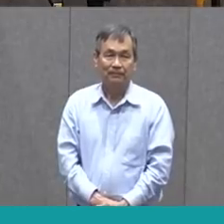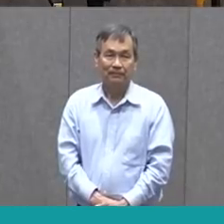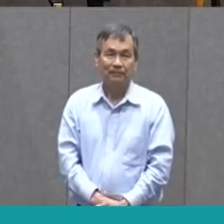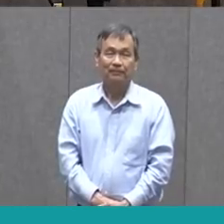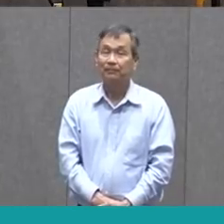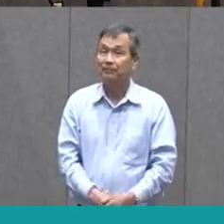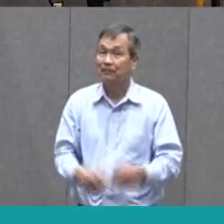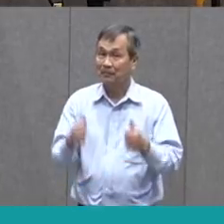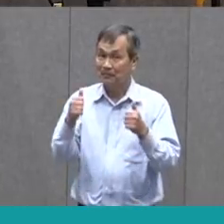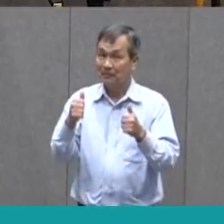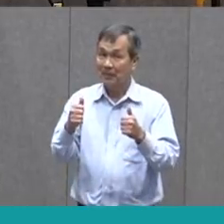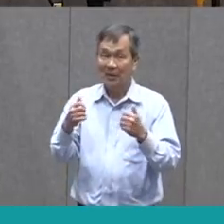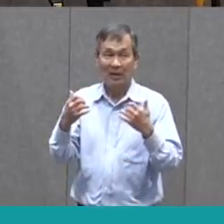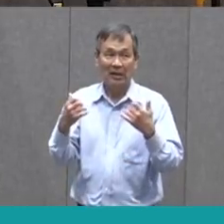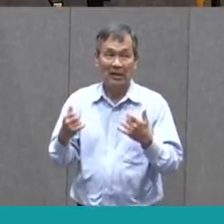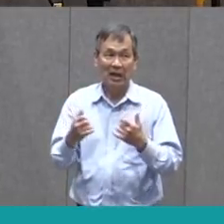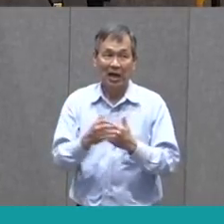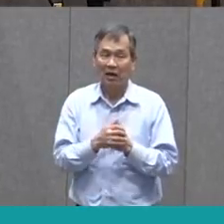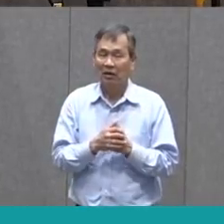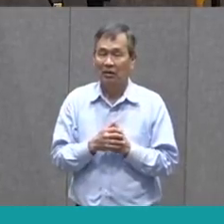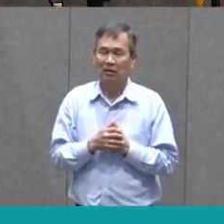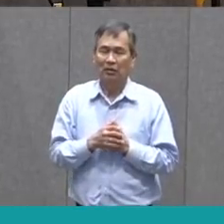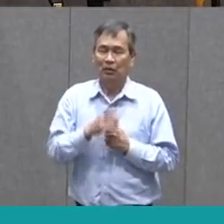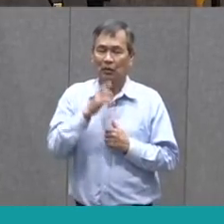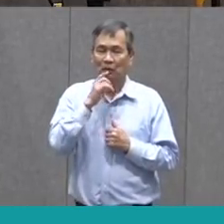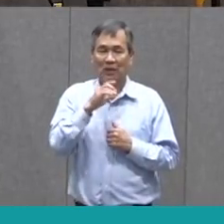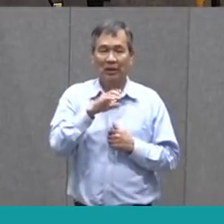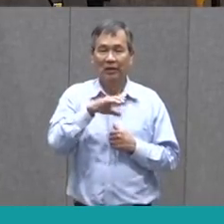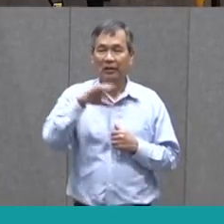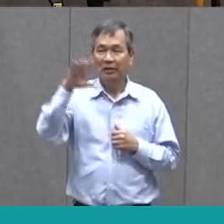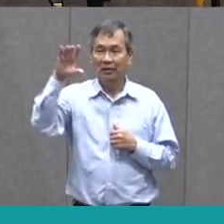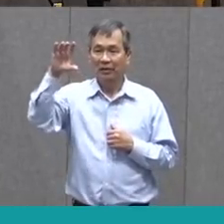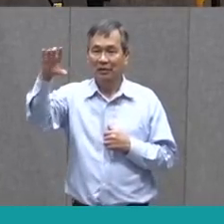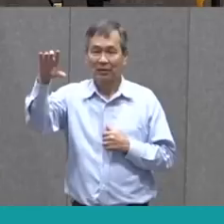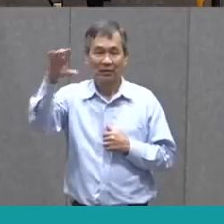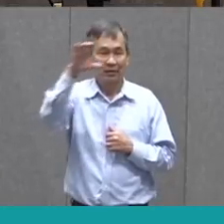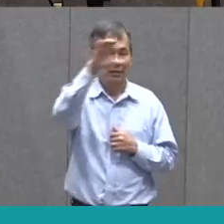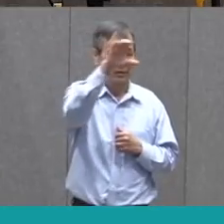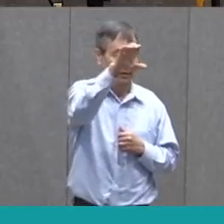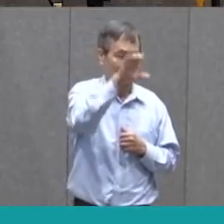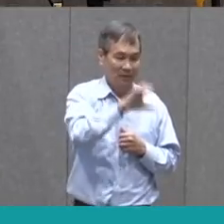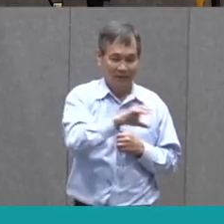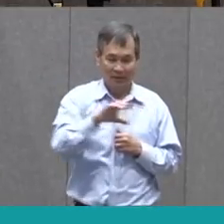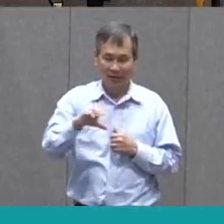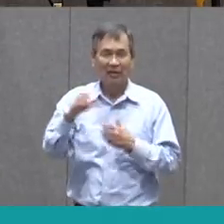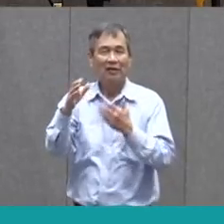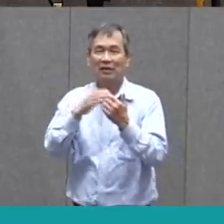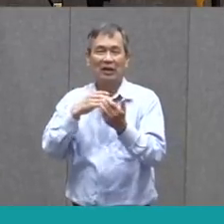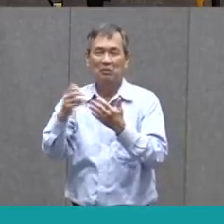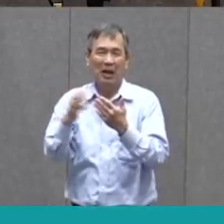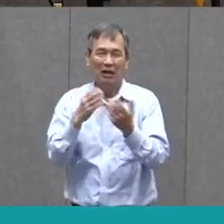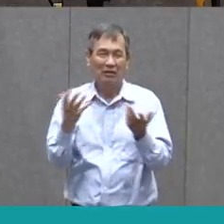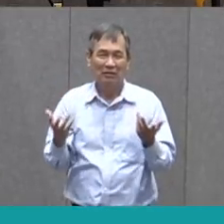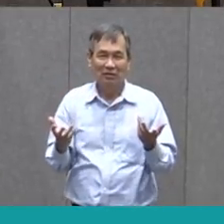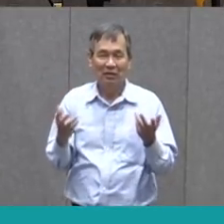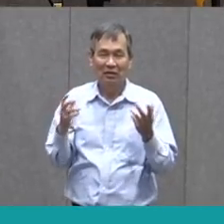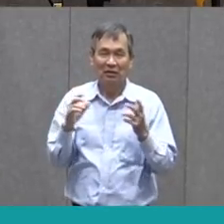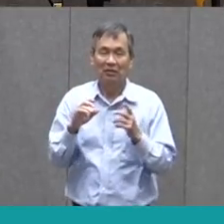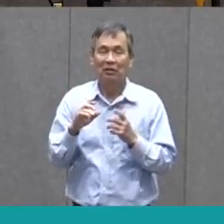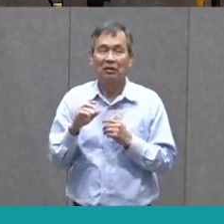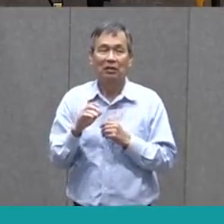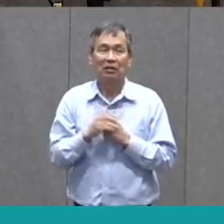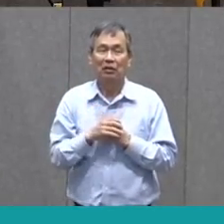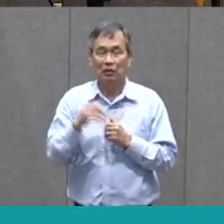Awesome, now it doesn't really matter what order we fill these boxes out in, so we're gonna do it in a different order than we did on Monday.